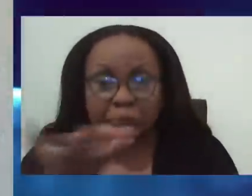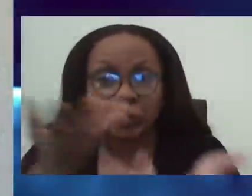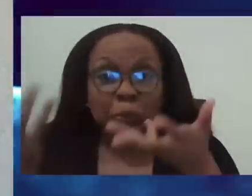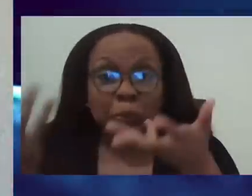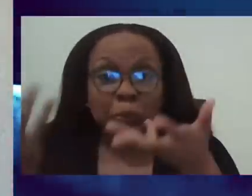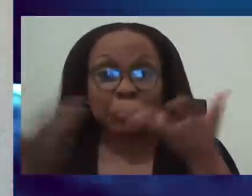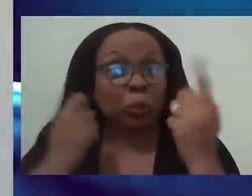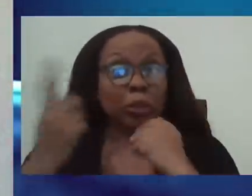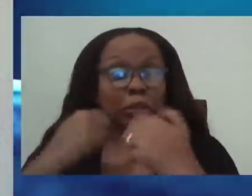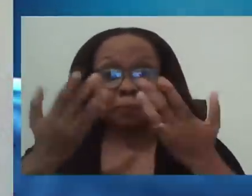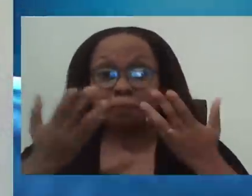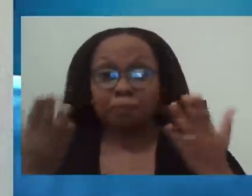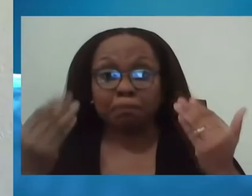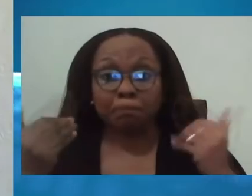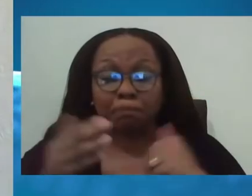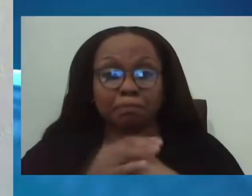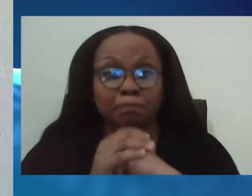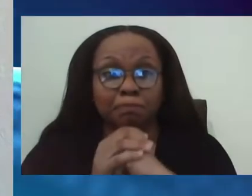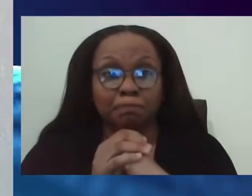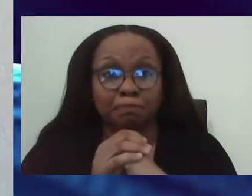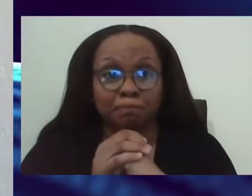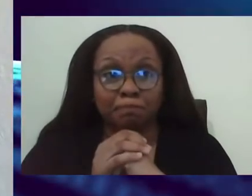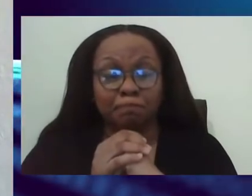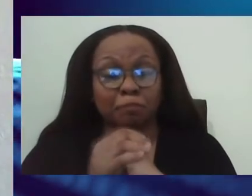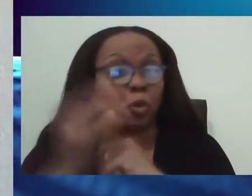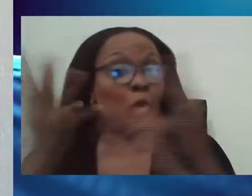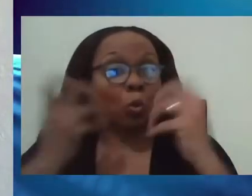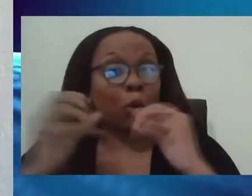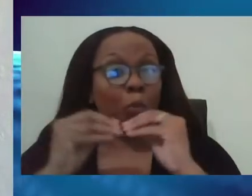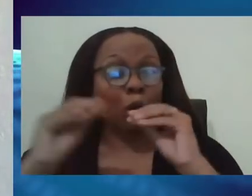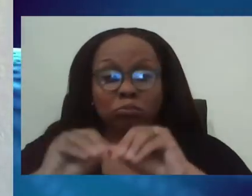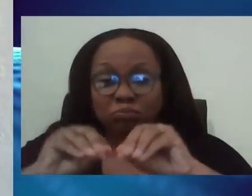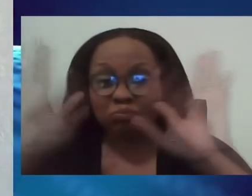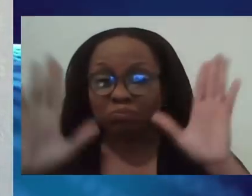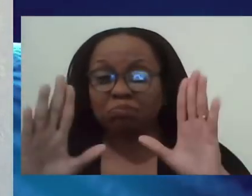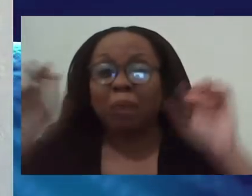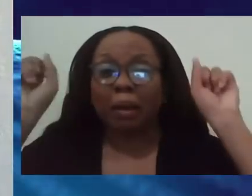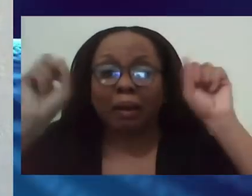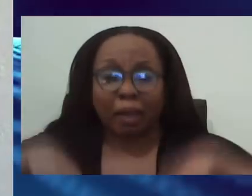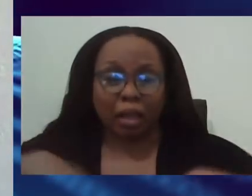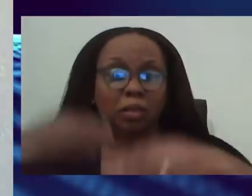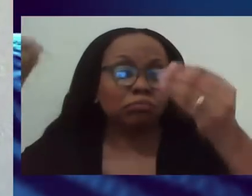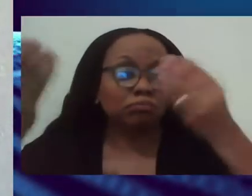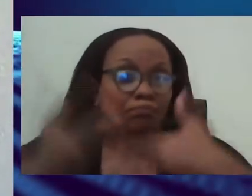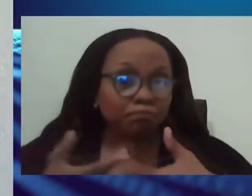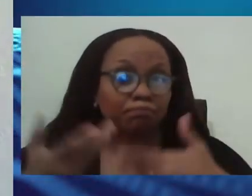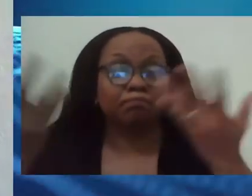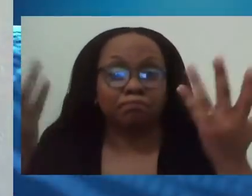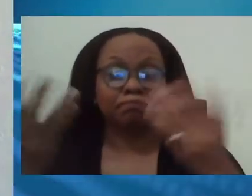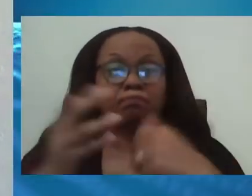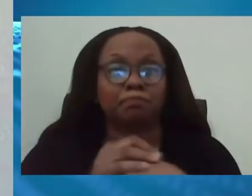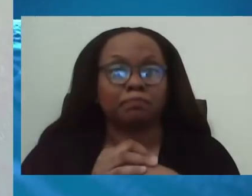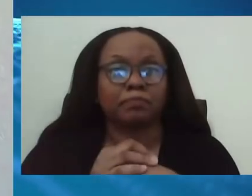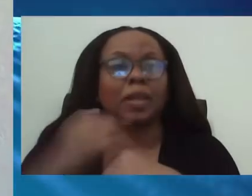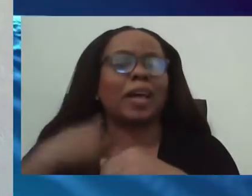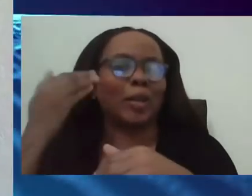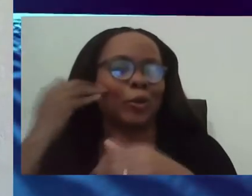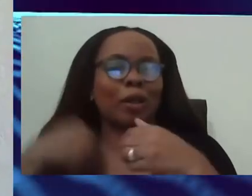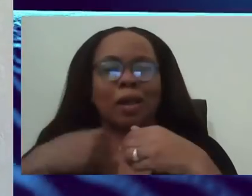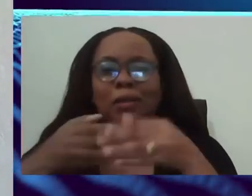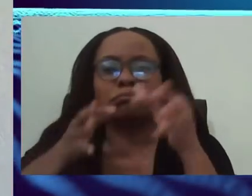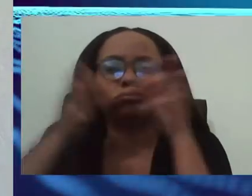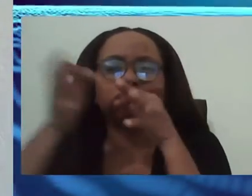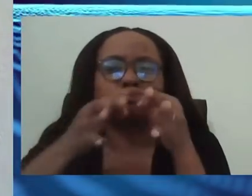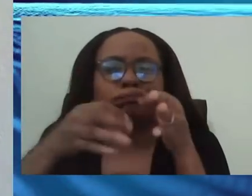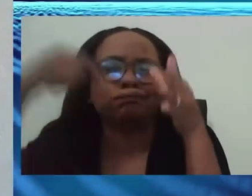and any need for clarification because I can get into the numbers and get a little, you know, too much into it. So if